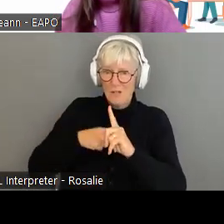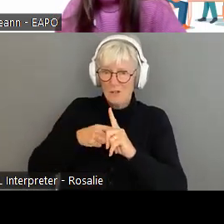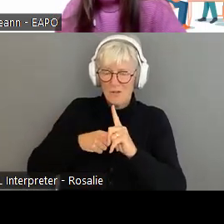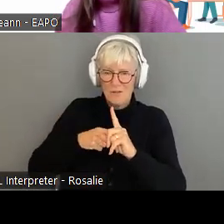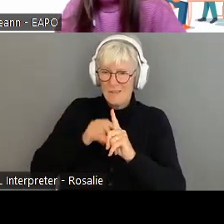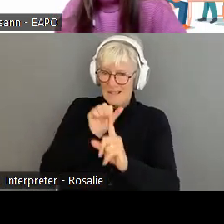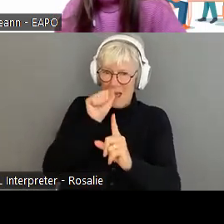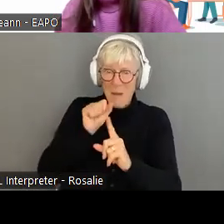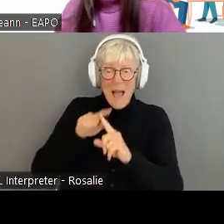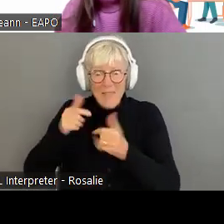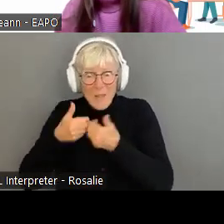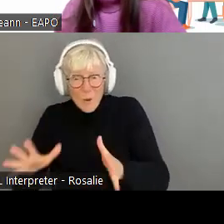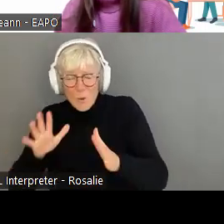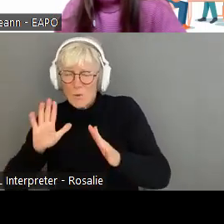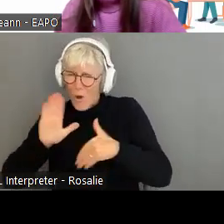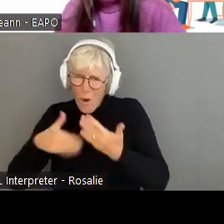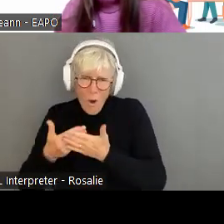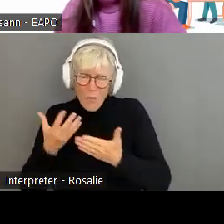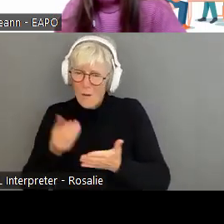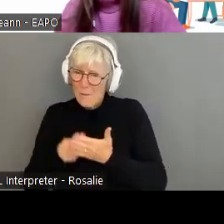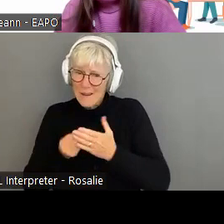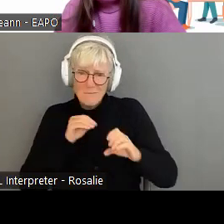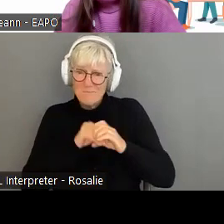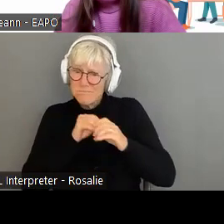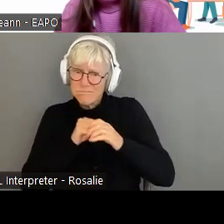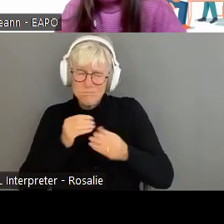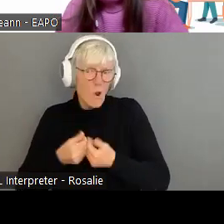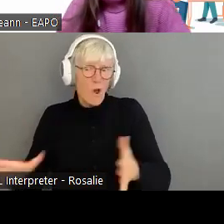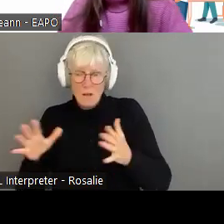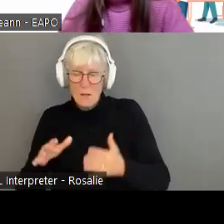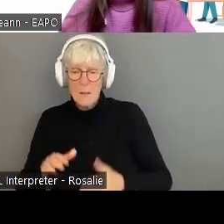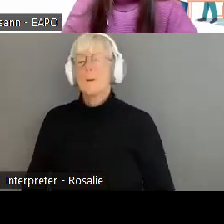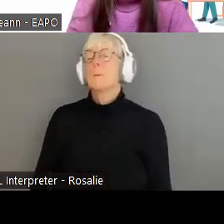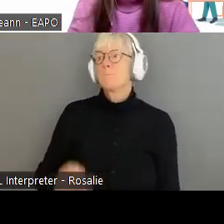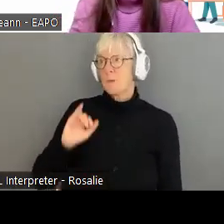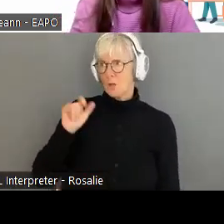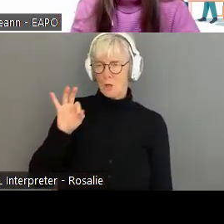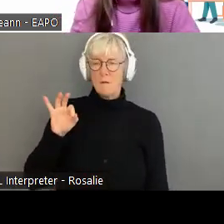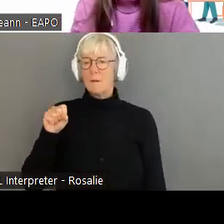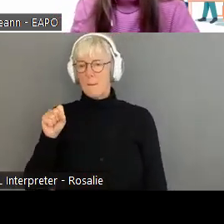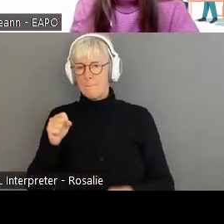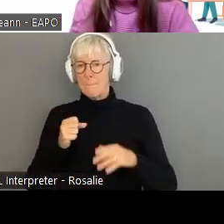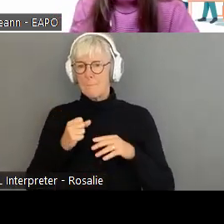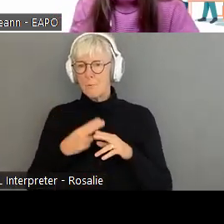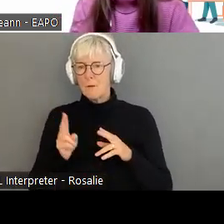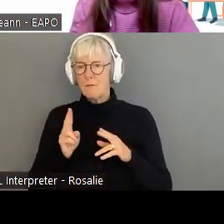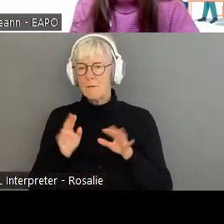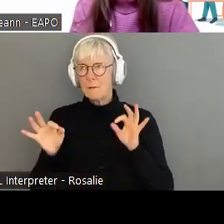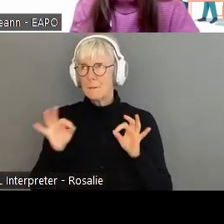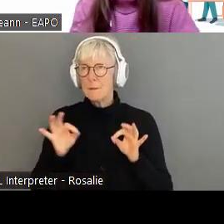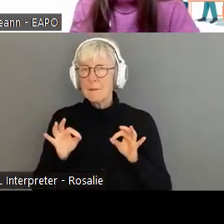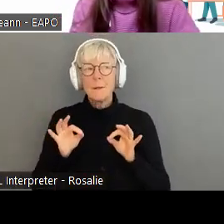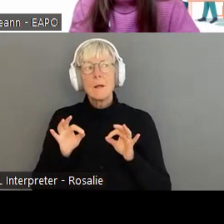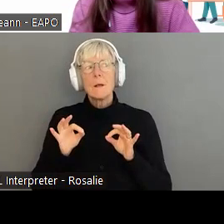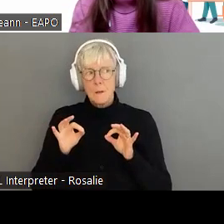savings. Yeah. So I can, um, I can touch on it a little bit. Um, so what's happening is in some